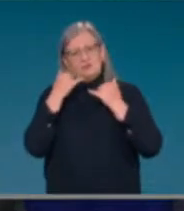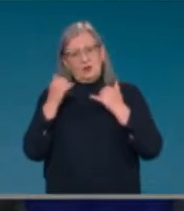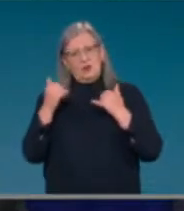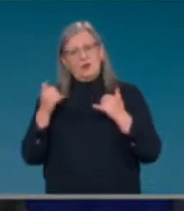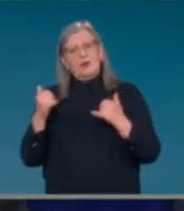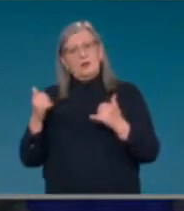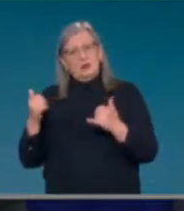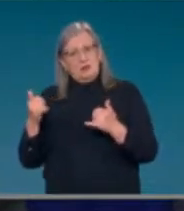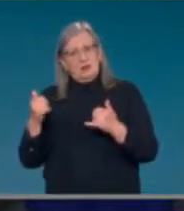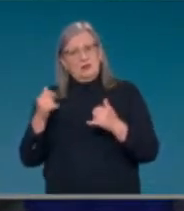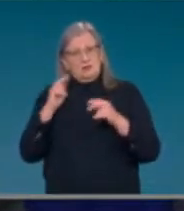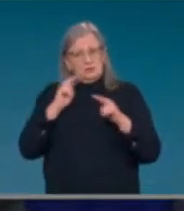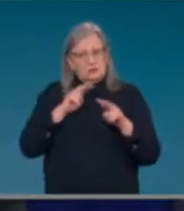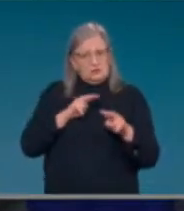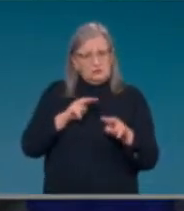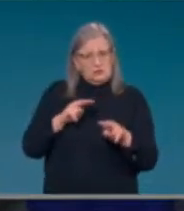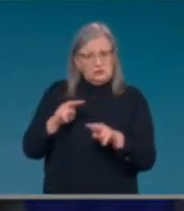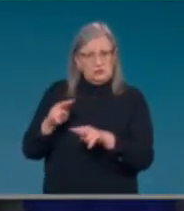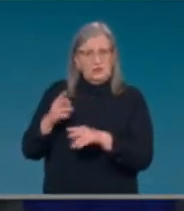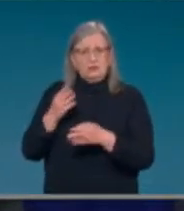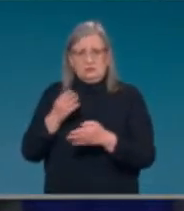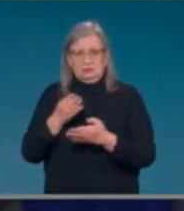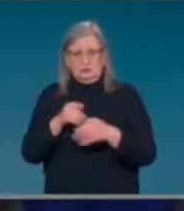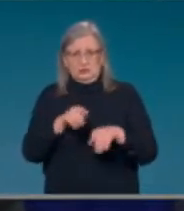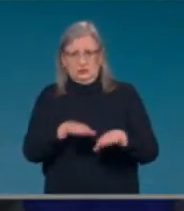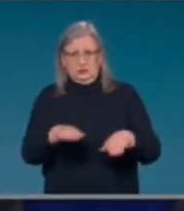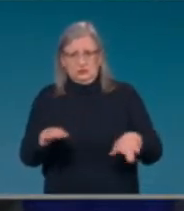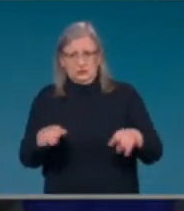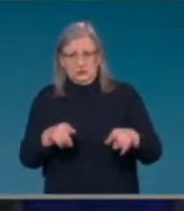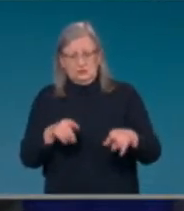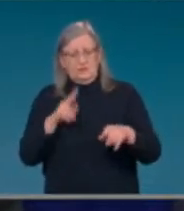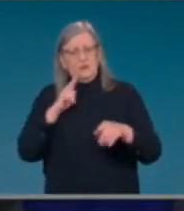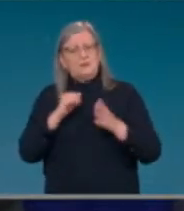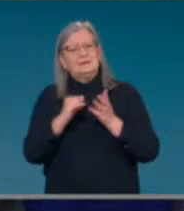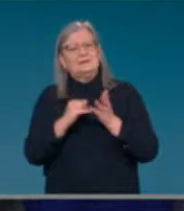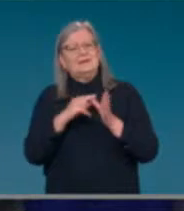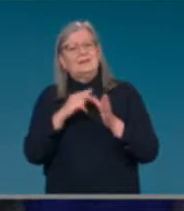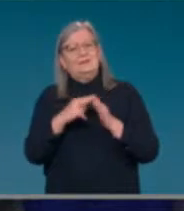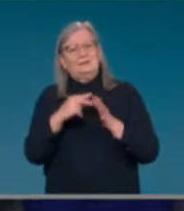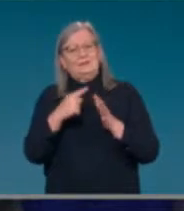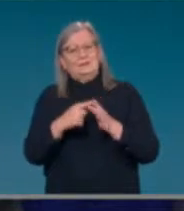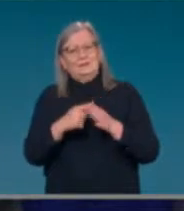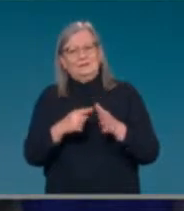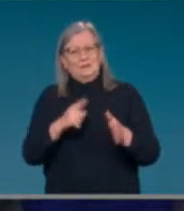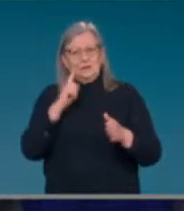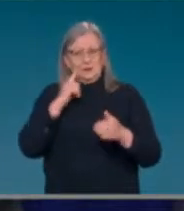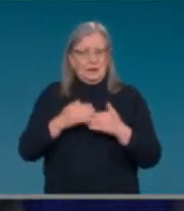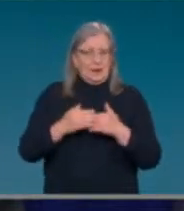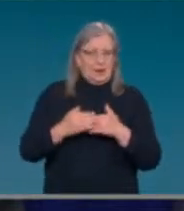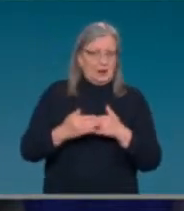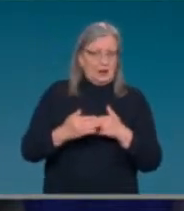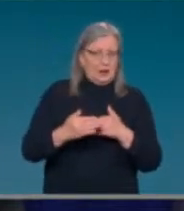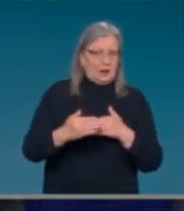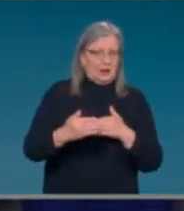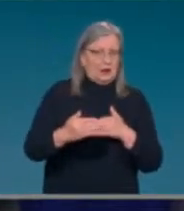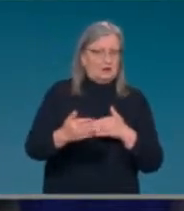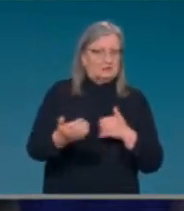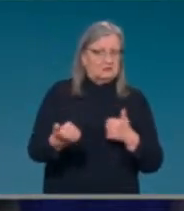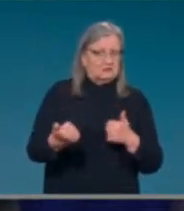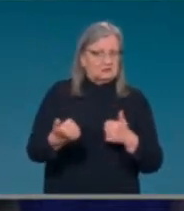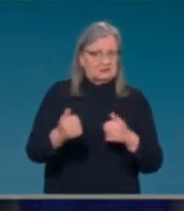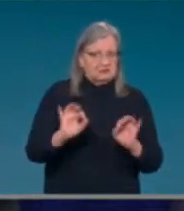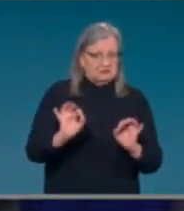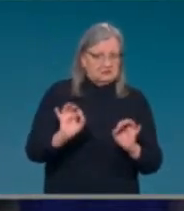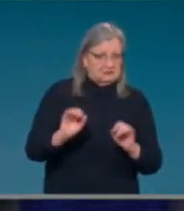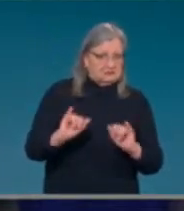The safety monitoring has been for a longer period of time. We're not seeing any red flags there, I should say, but it's very early days yet.